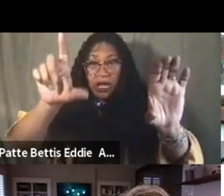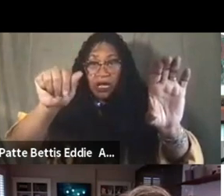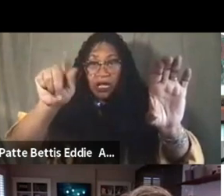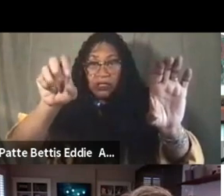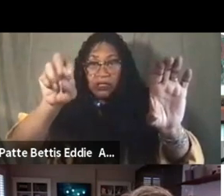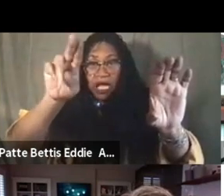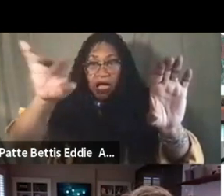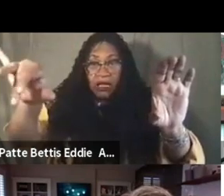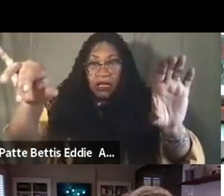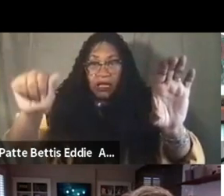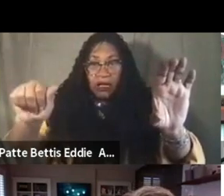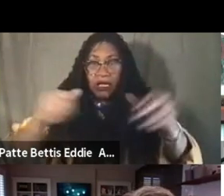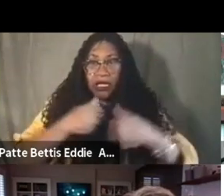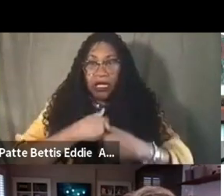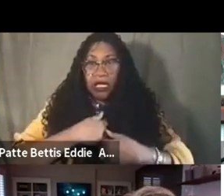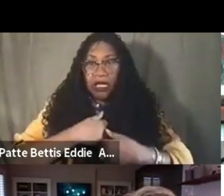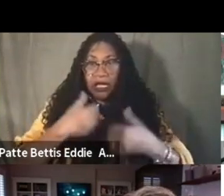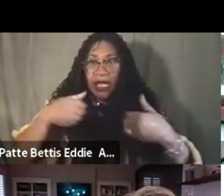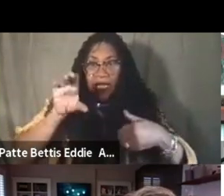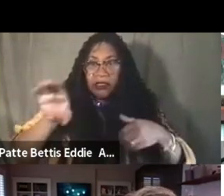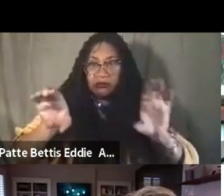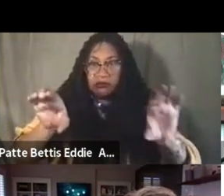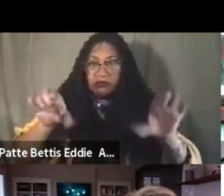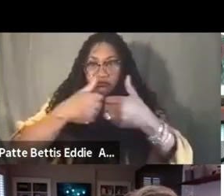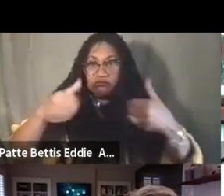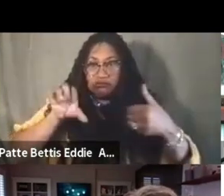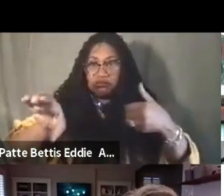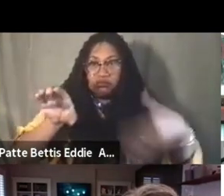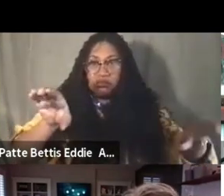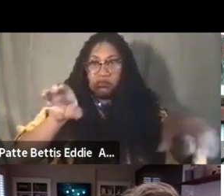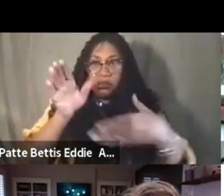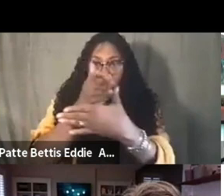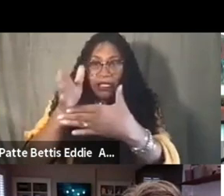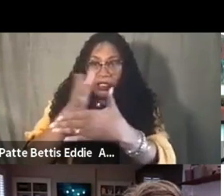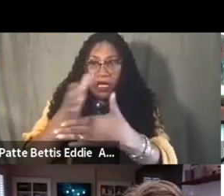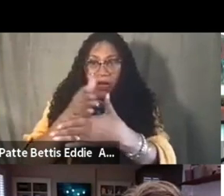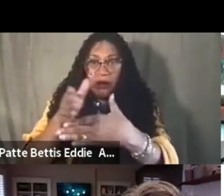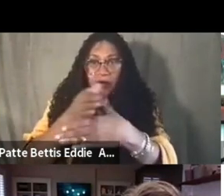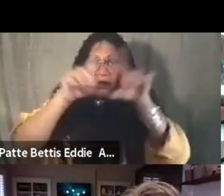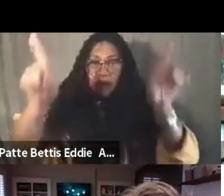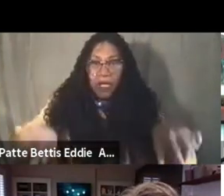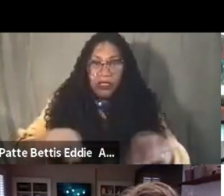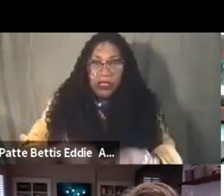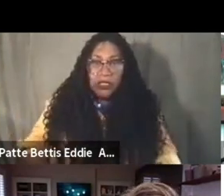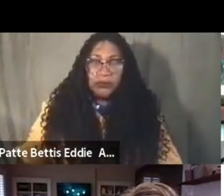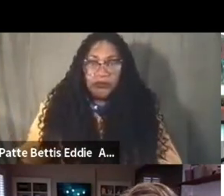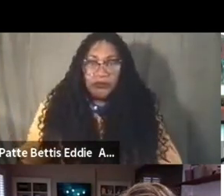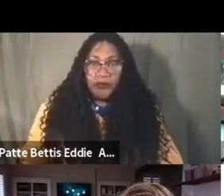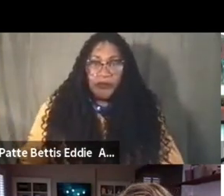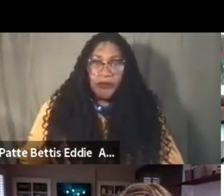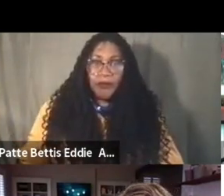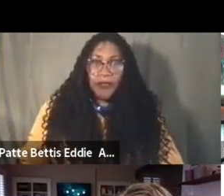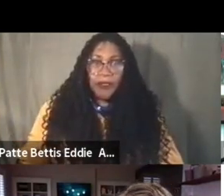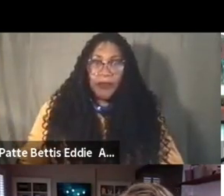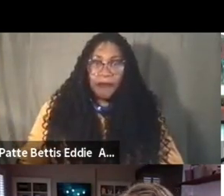someone allow me to share my um share the screen okay well let's see if um and let